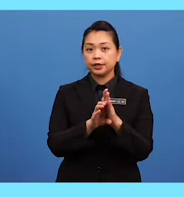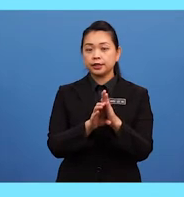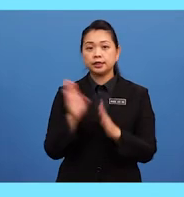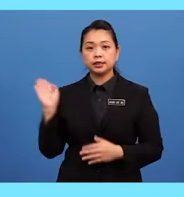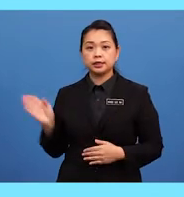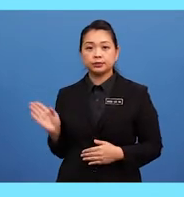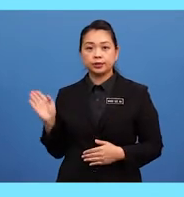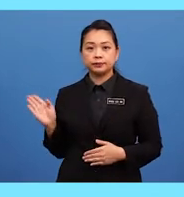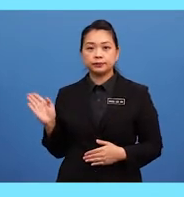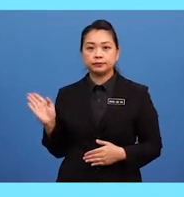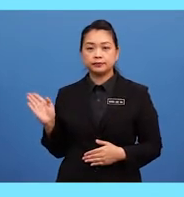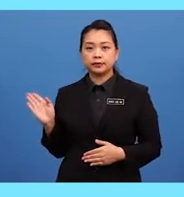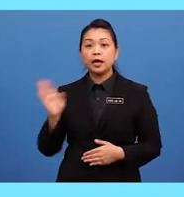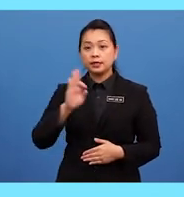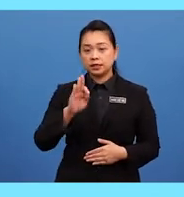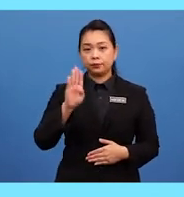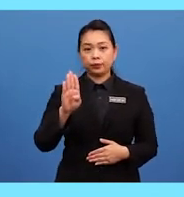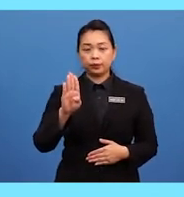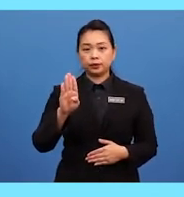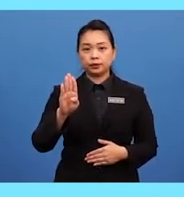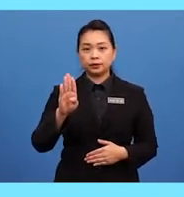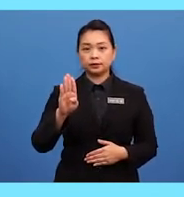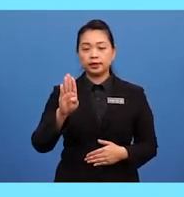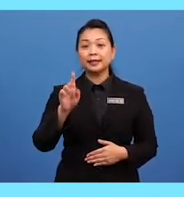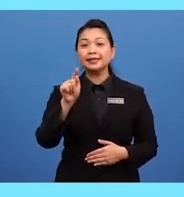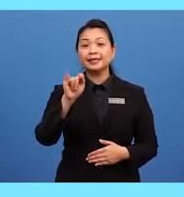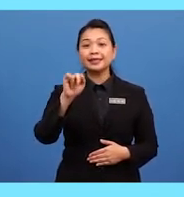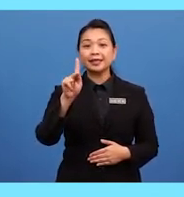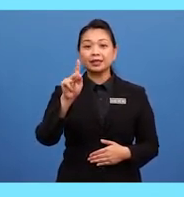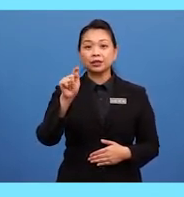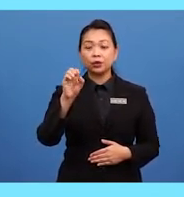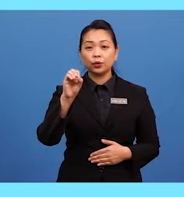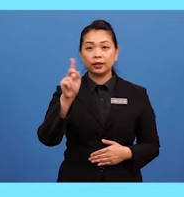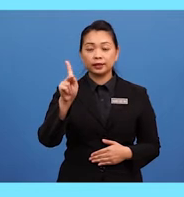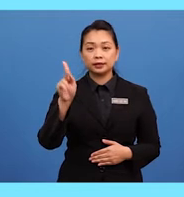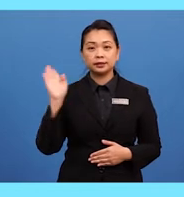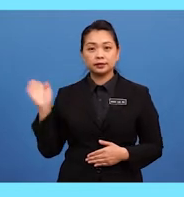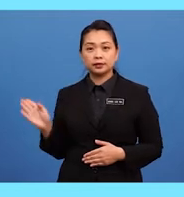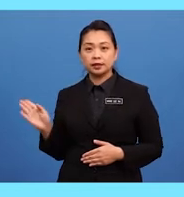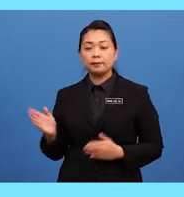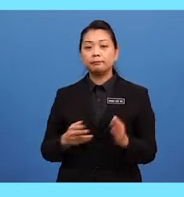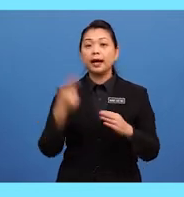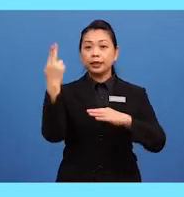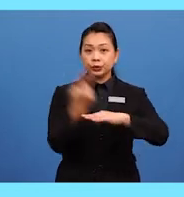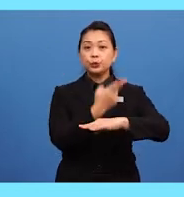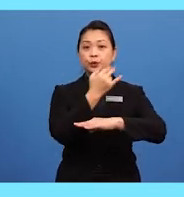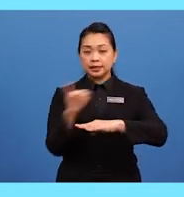Instagram, Facebook, and TikTok by using these hashtags.